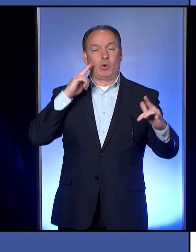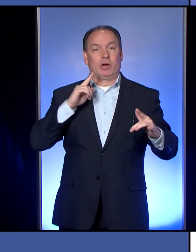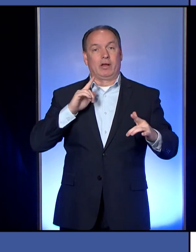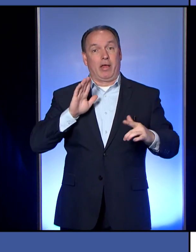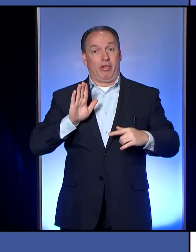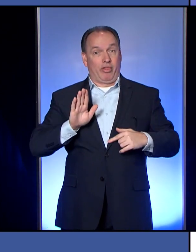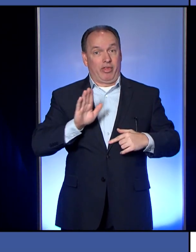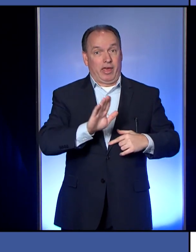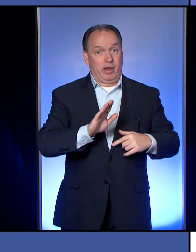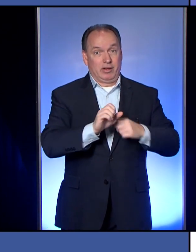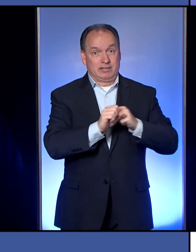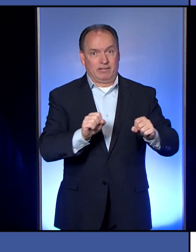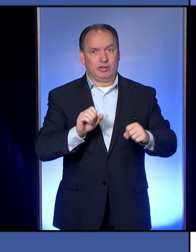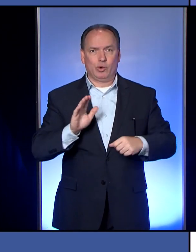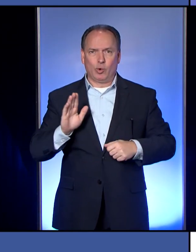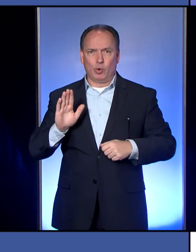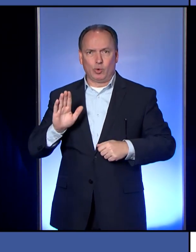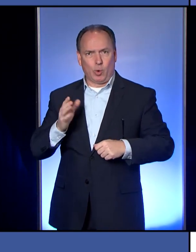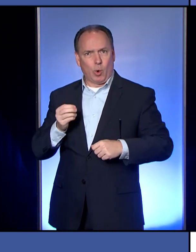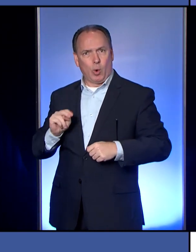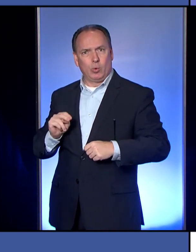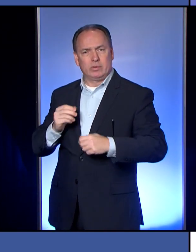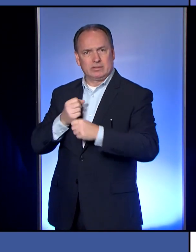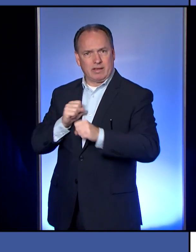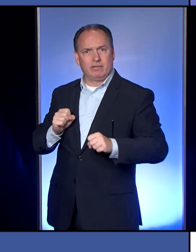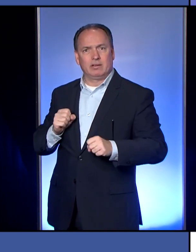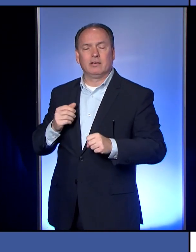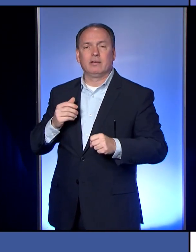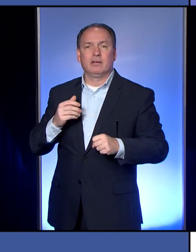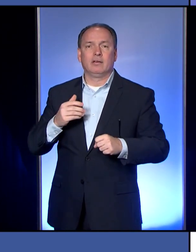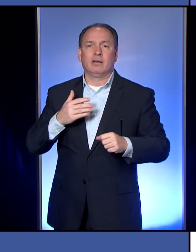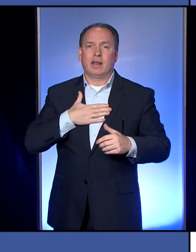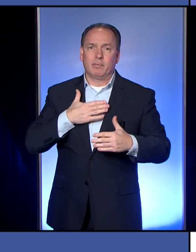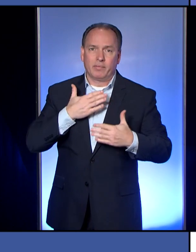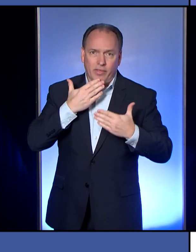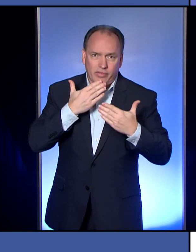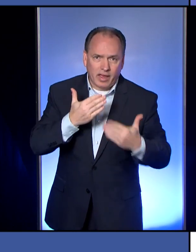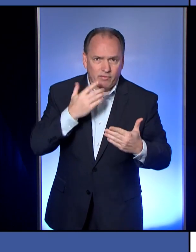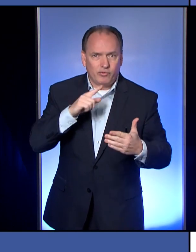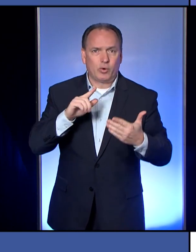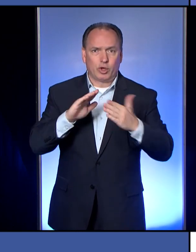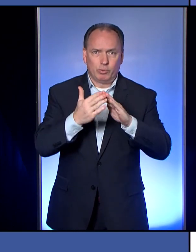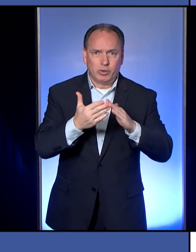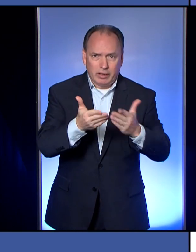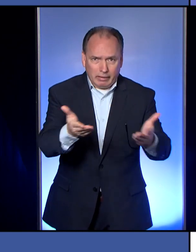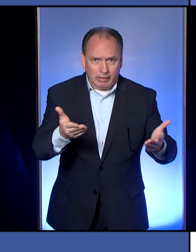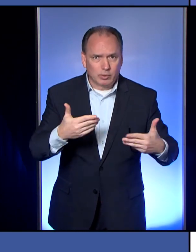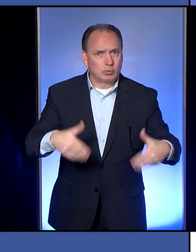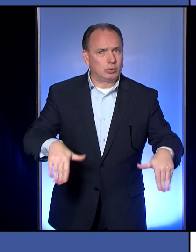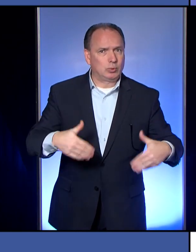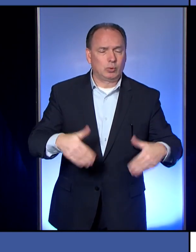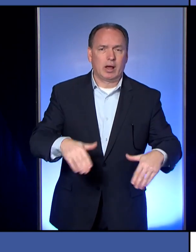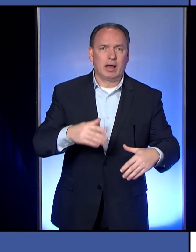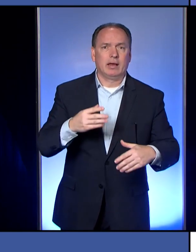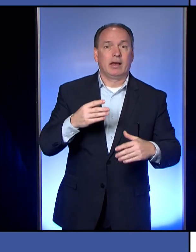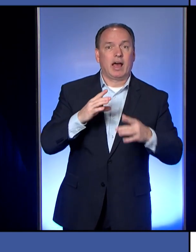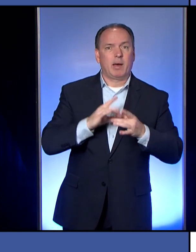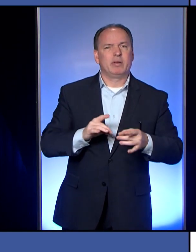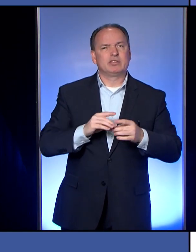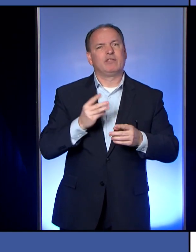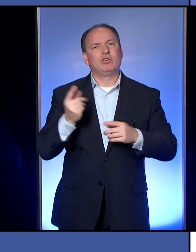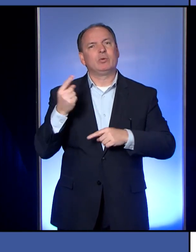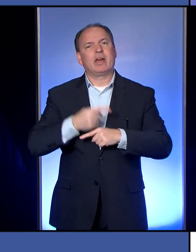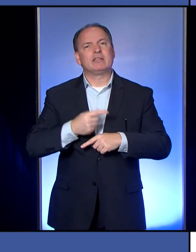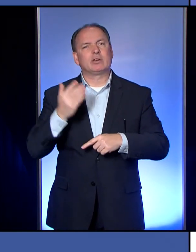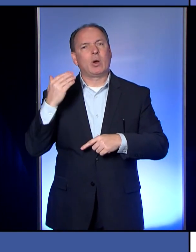and for the safety of our community. And I'm just so grateful to the people of this community. When I mentioned a few days ago where we were in the lineup